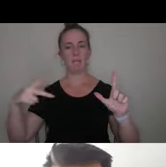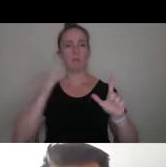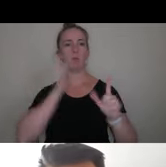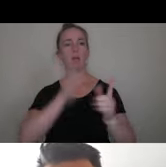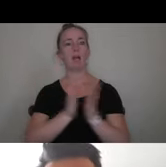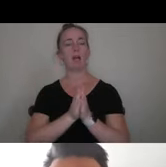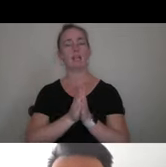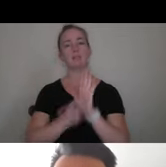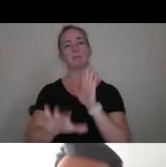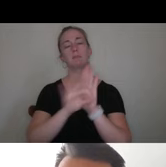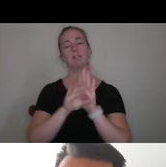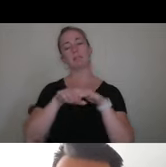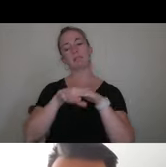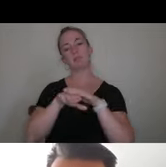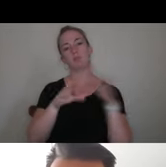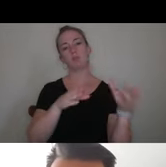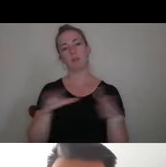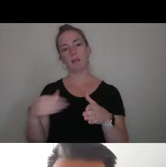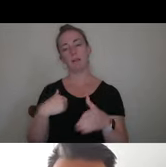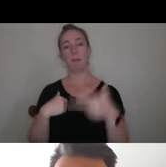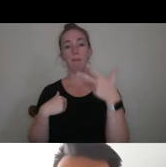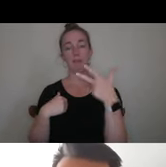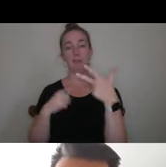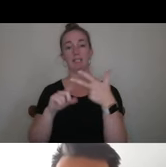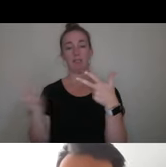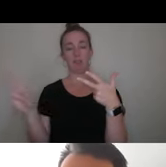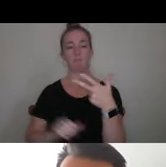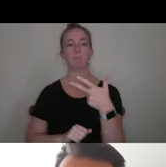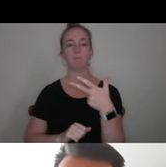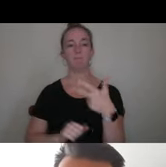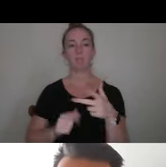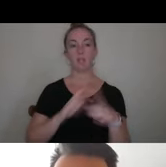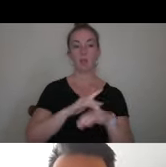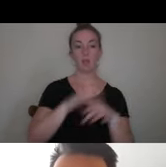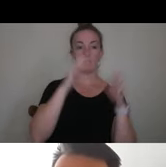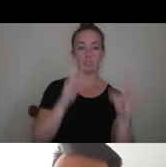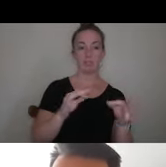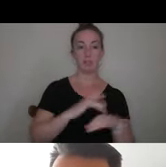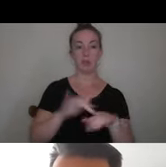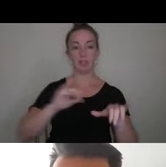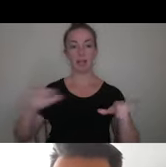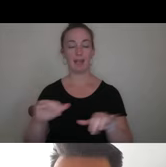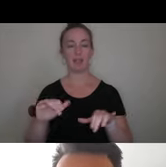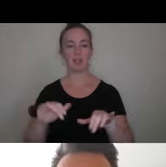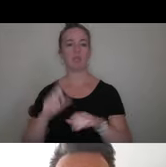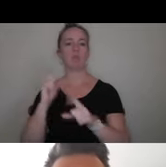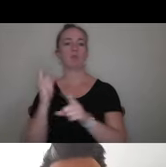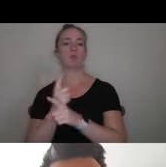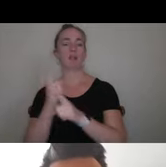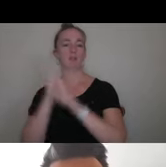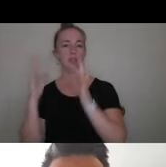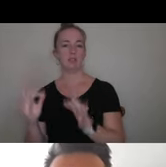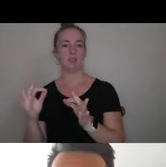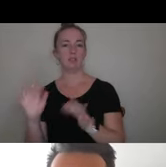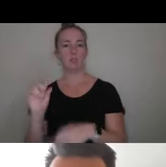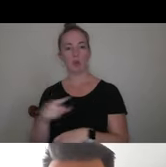admission plan. We have three different admission plans at Center. Early decision, early action, and regular decision. The only